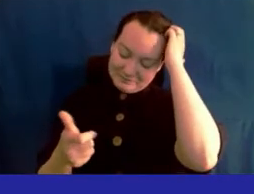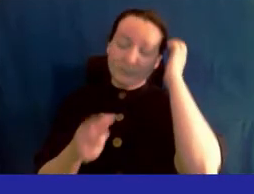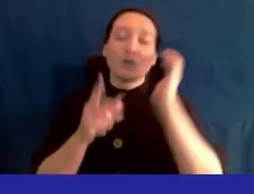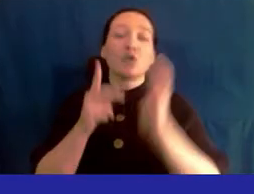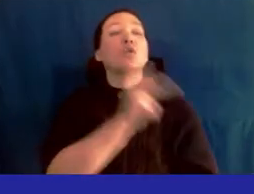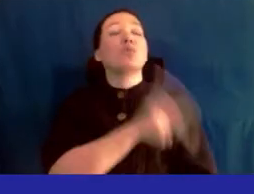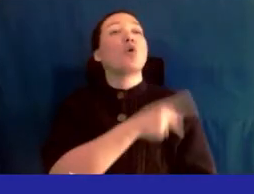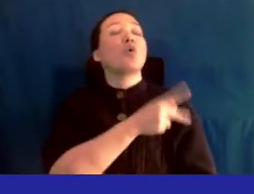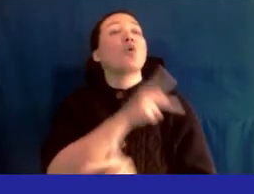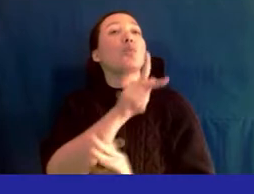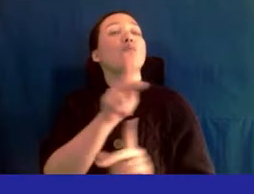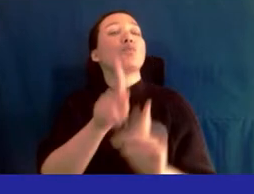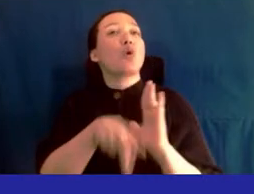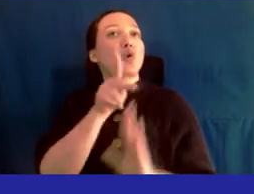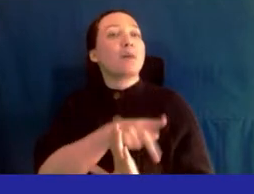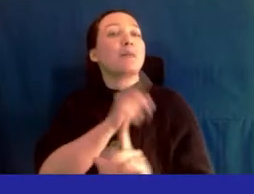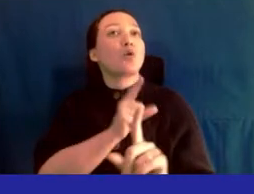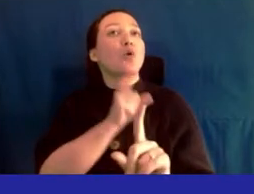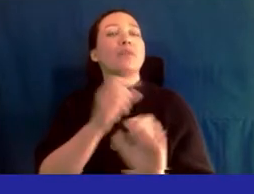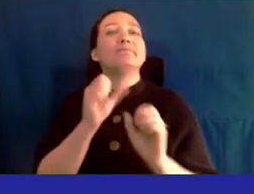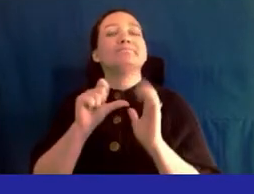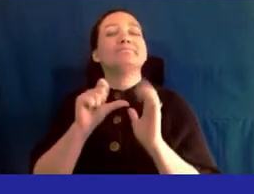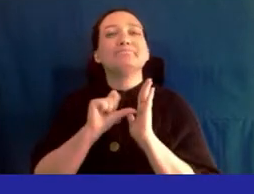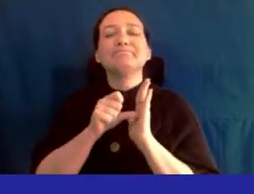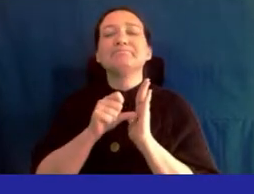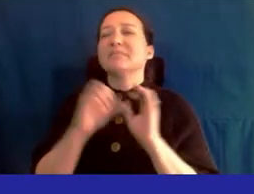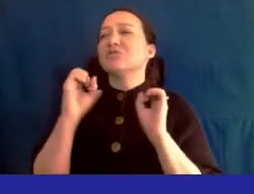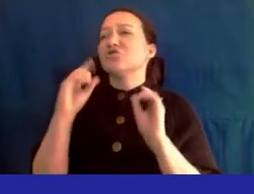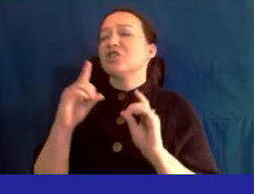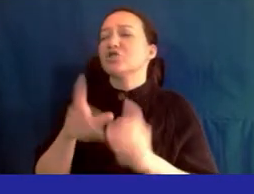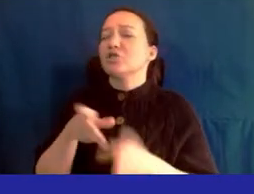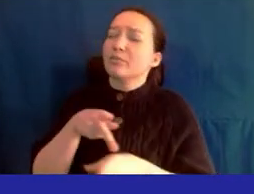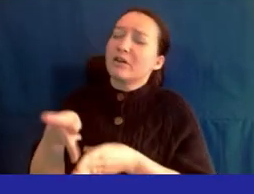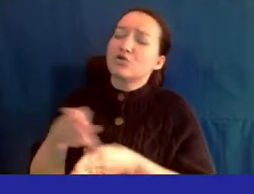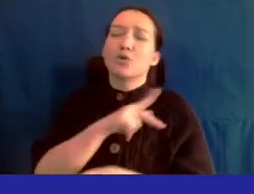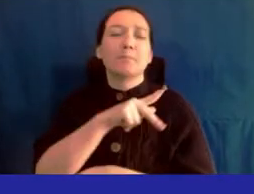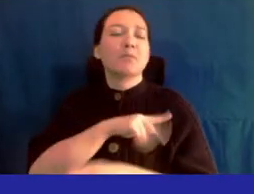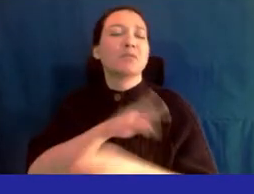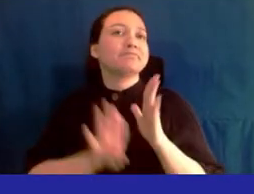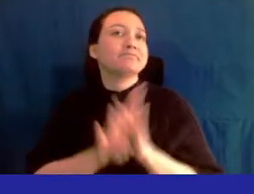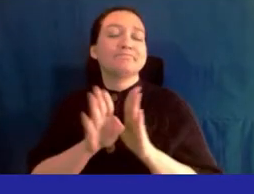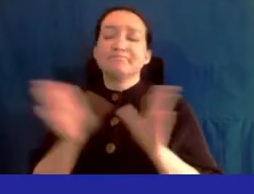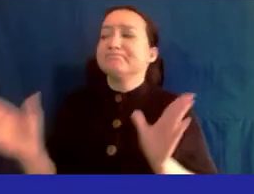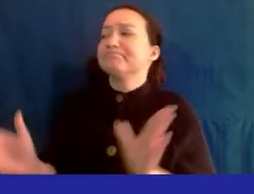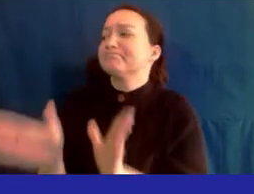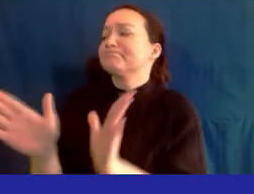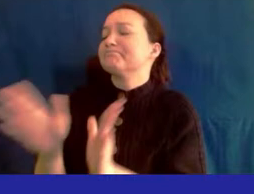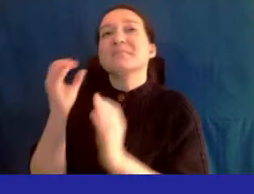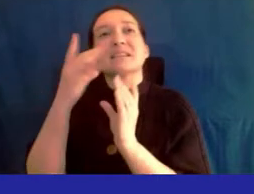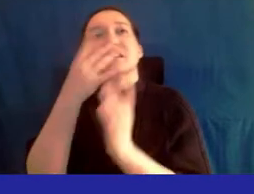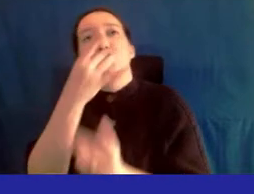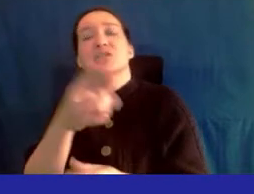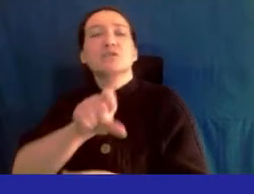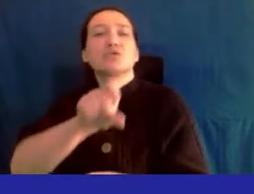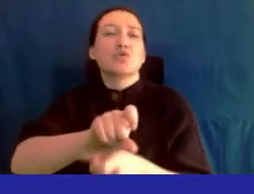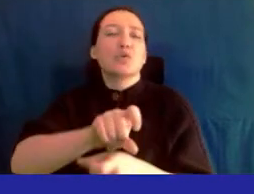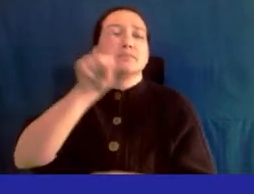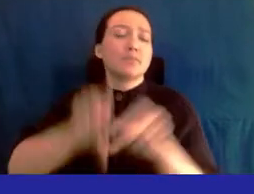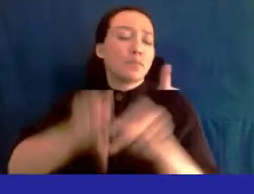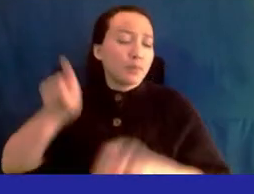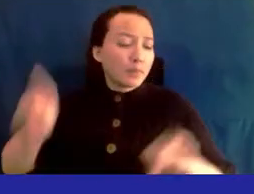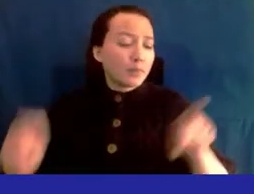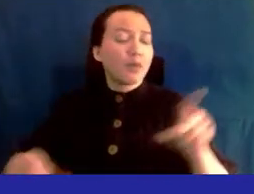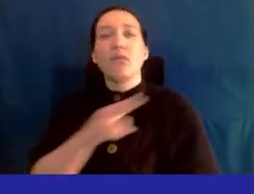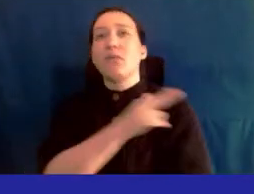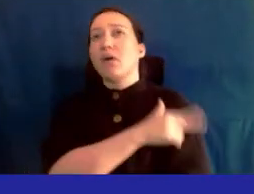to enhance the students educational professional and personal development it will foster students interest in the range of careers possible in